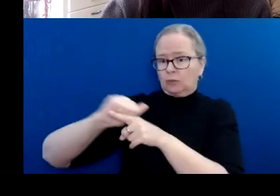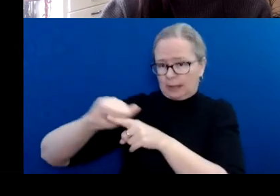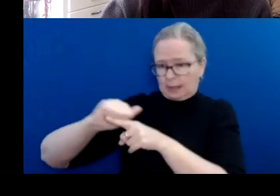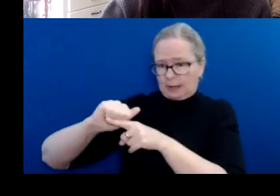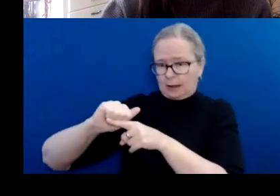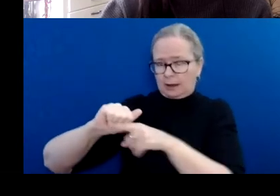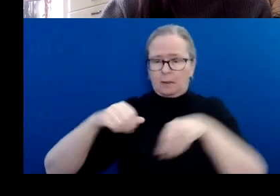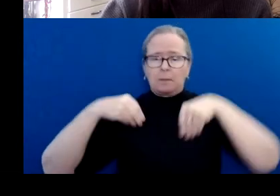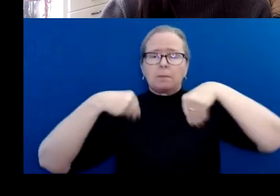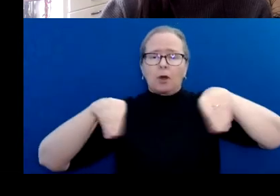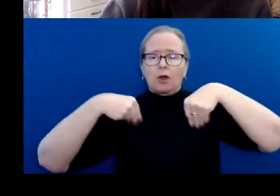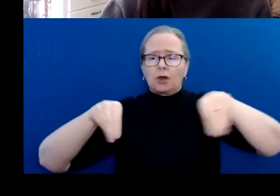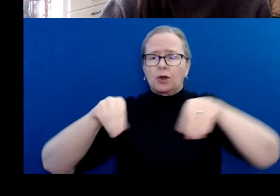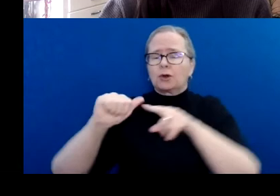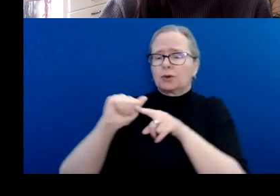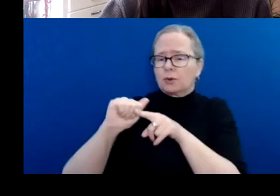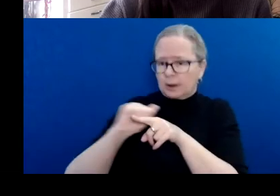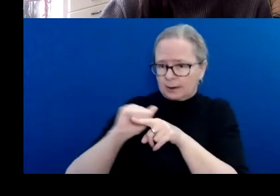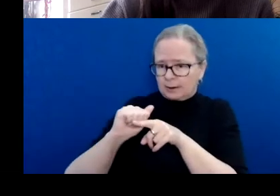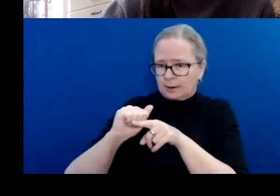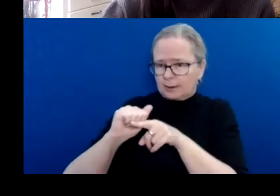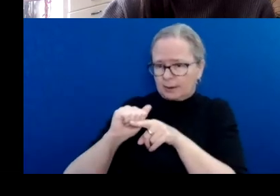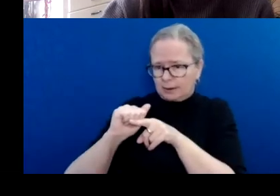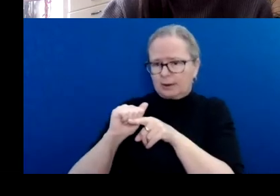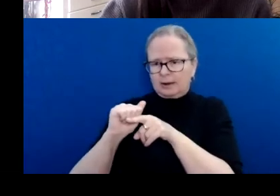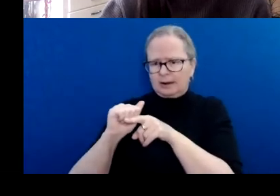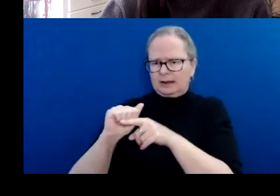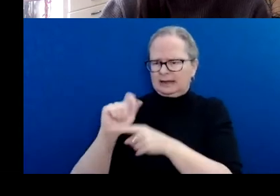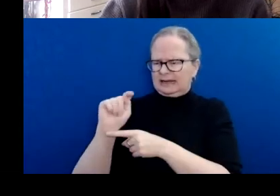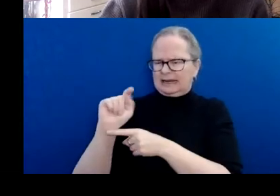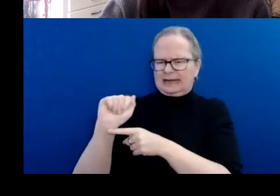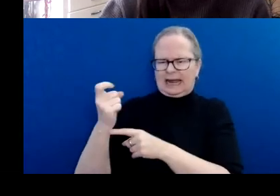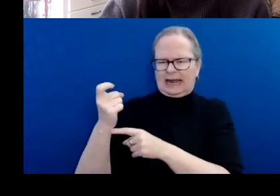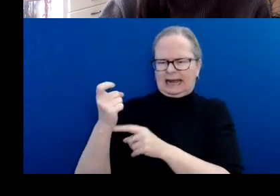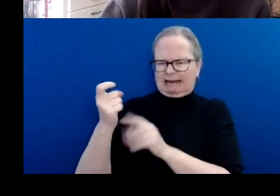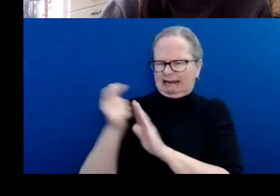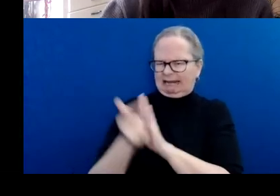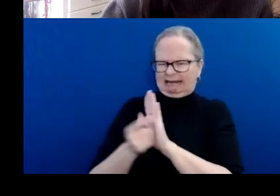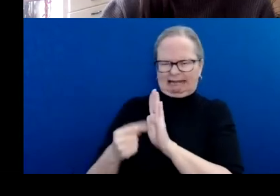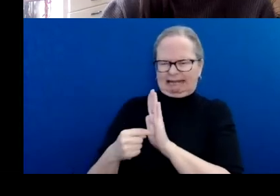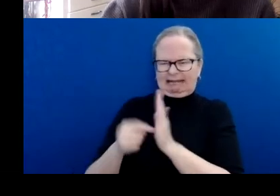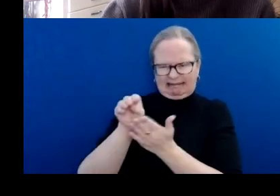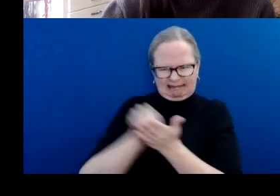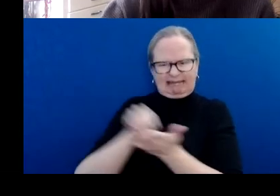tax literacy, budgeting,